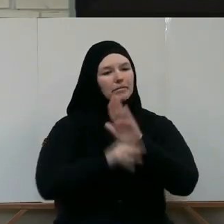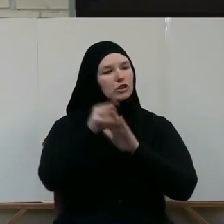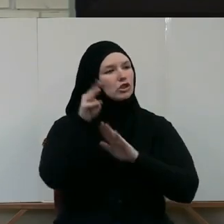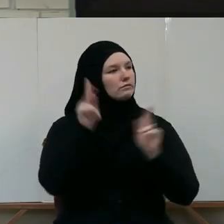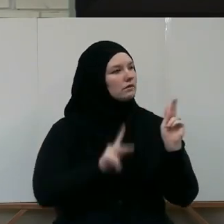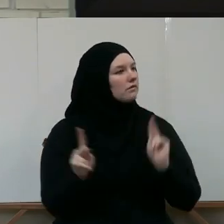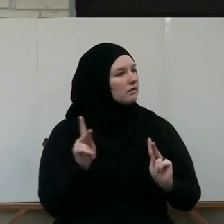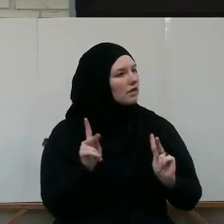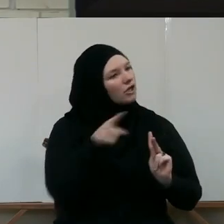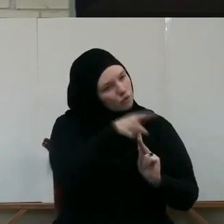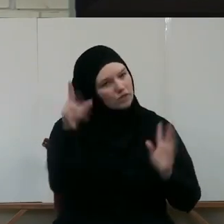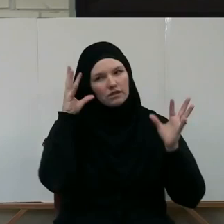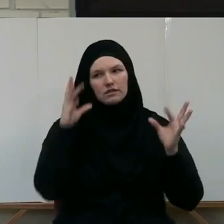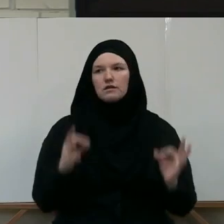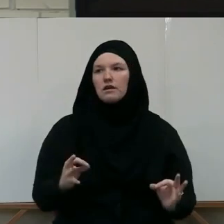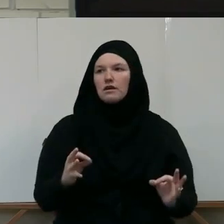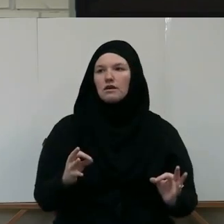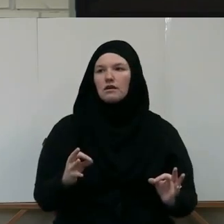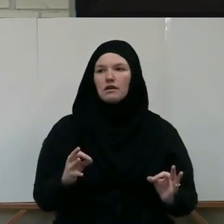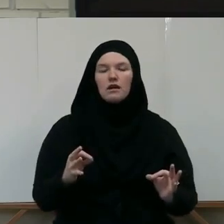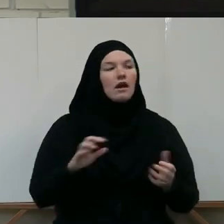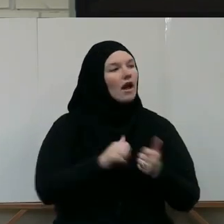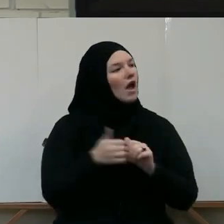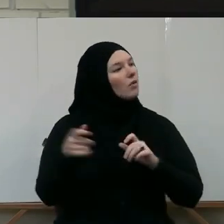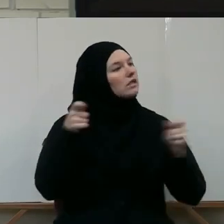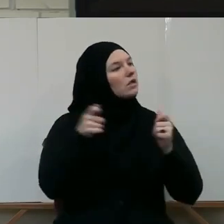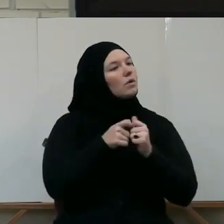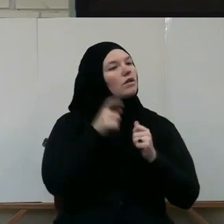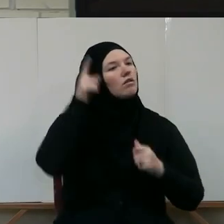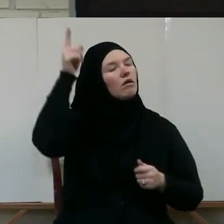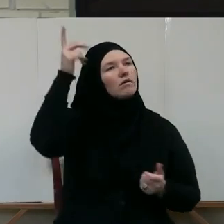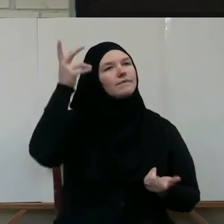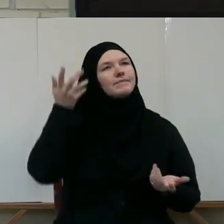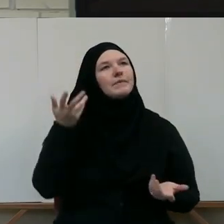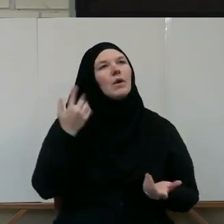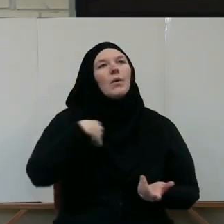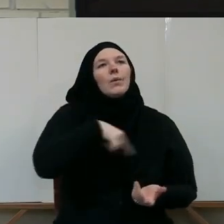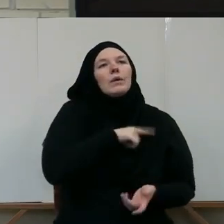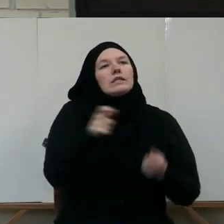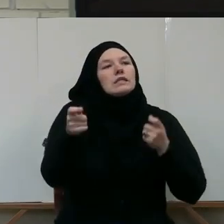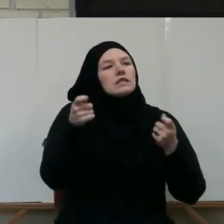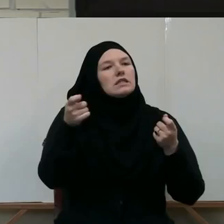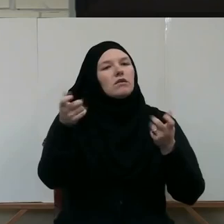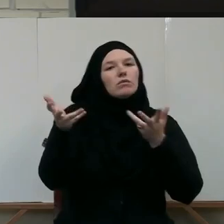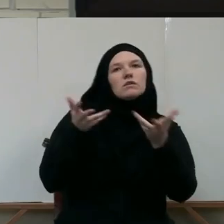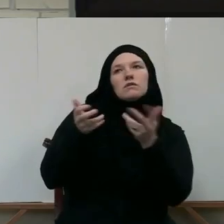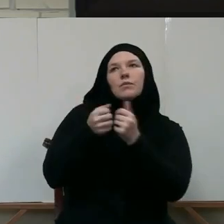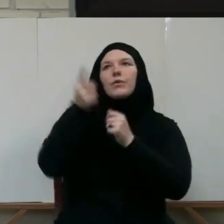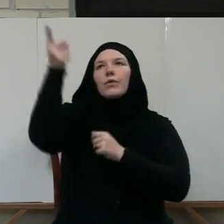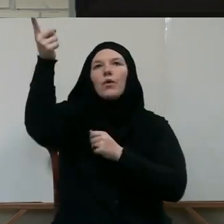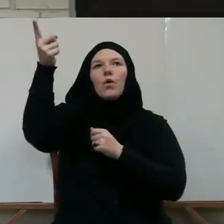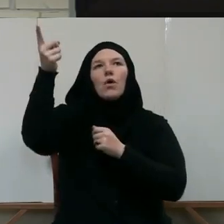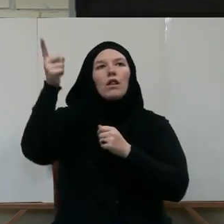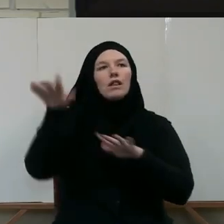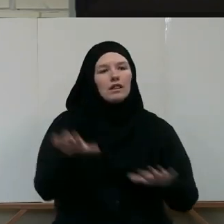Because the essence of how we actually deal with Allah Is that we are dealing with Allah With the